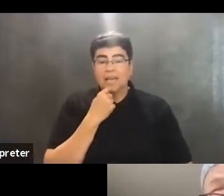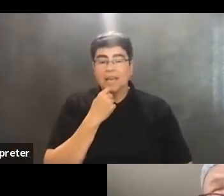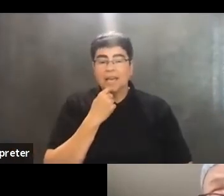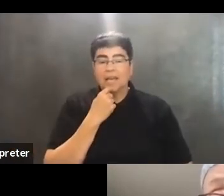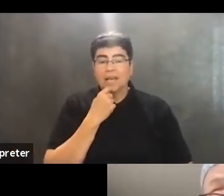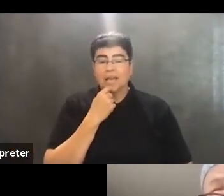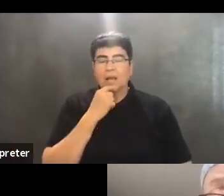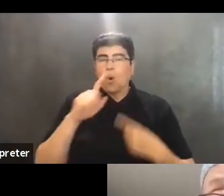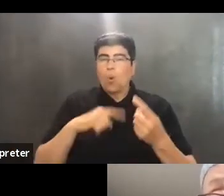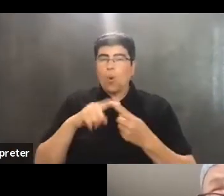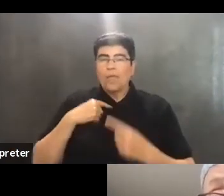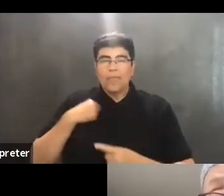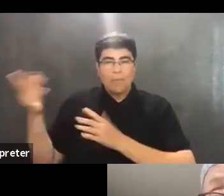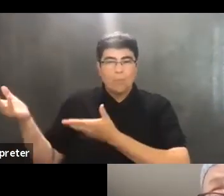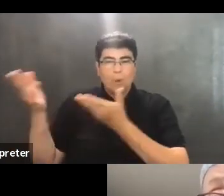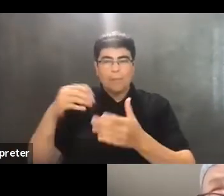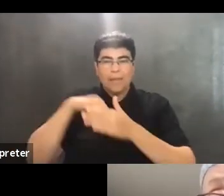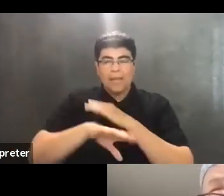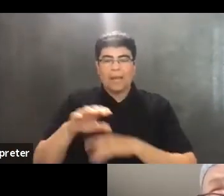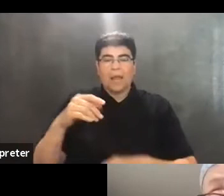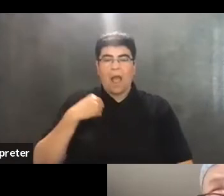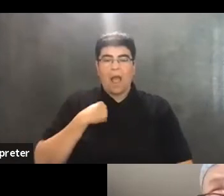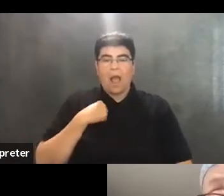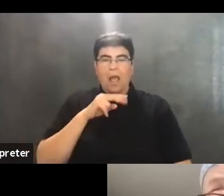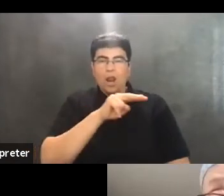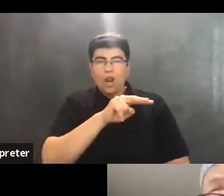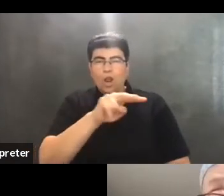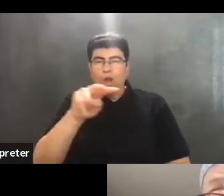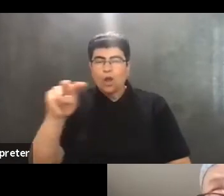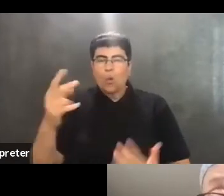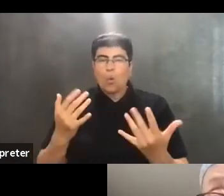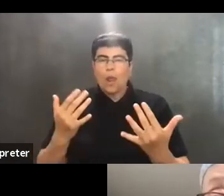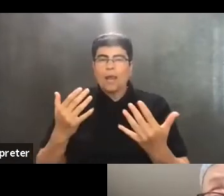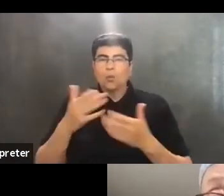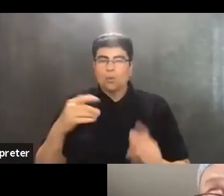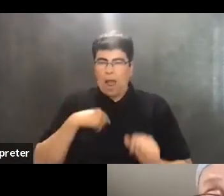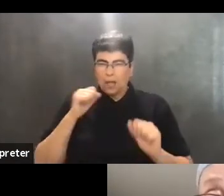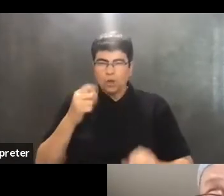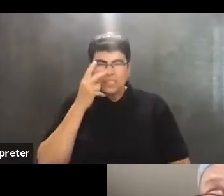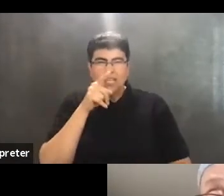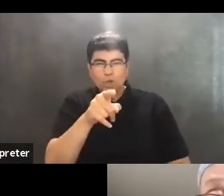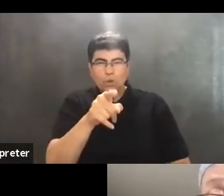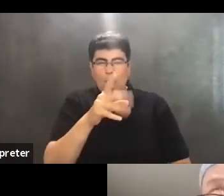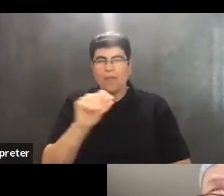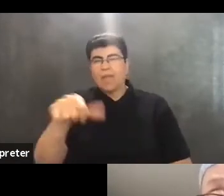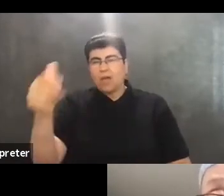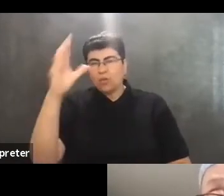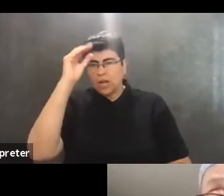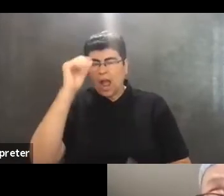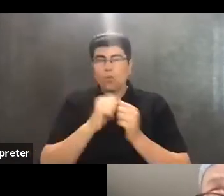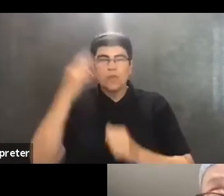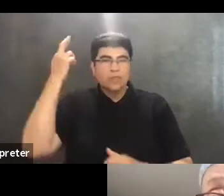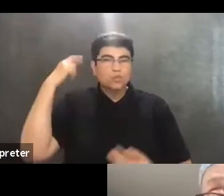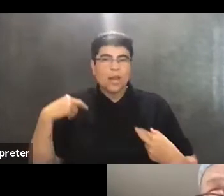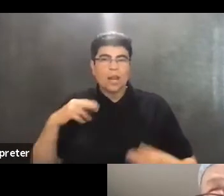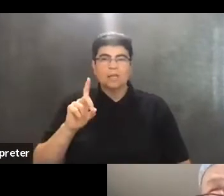when they brought me in, I peered out into the waiting room and I could see you and that other guy with dreadlocks.